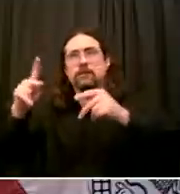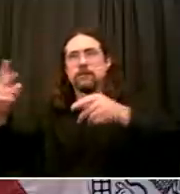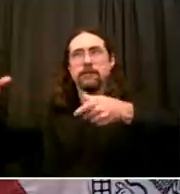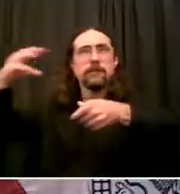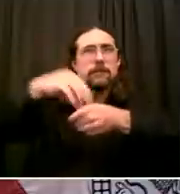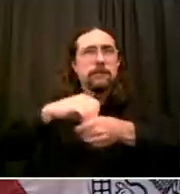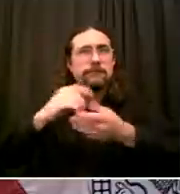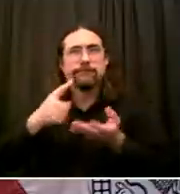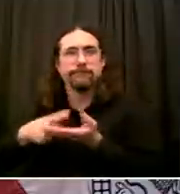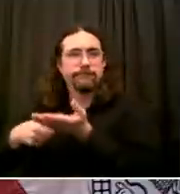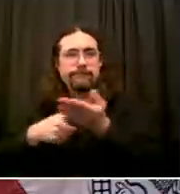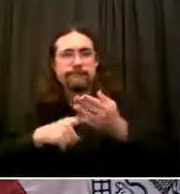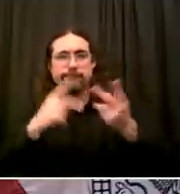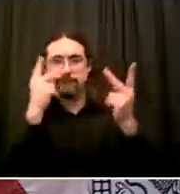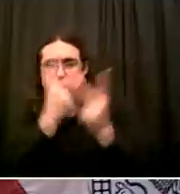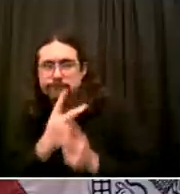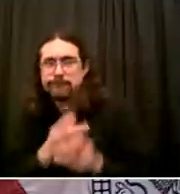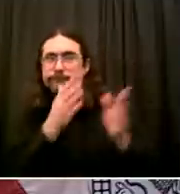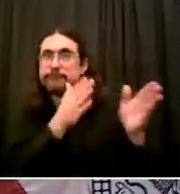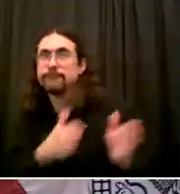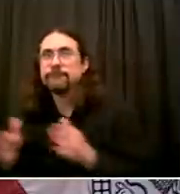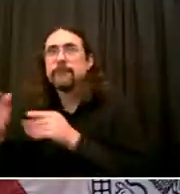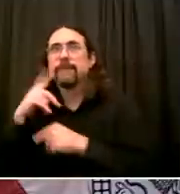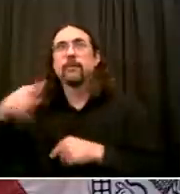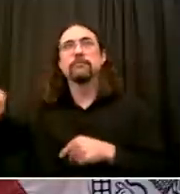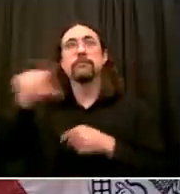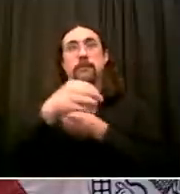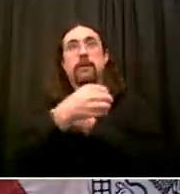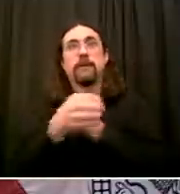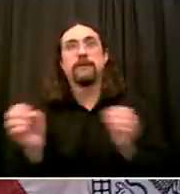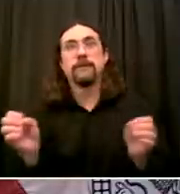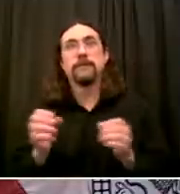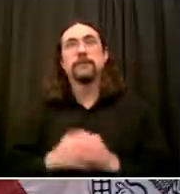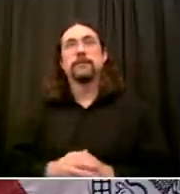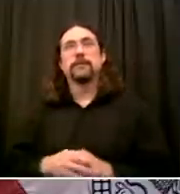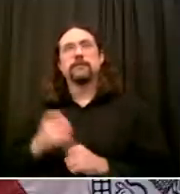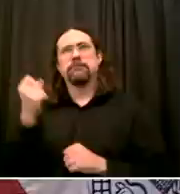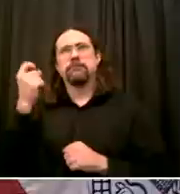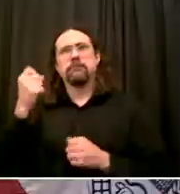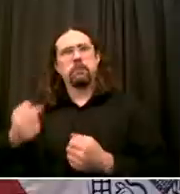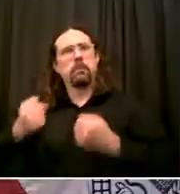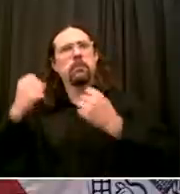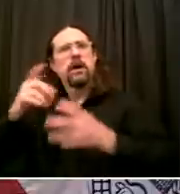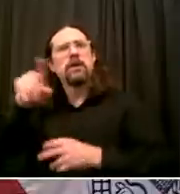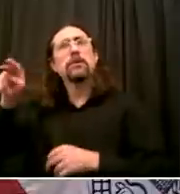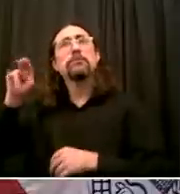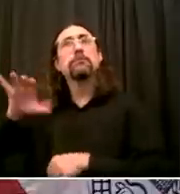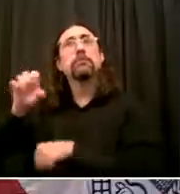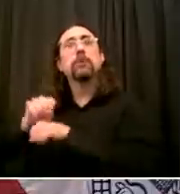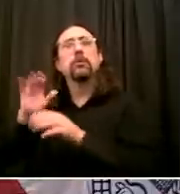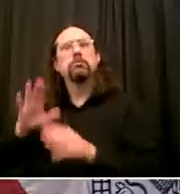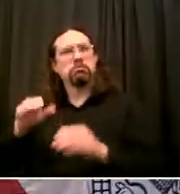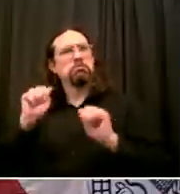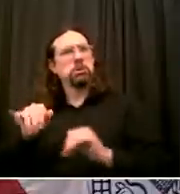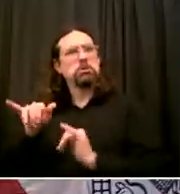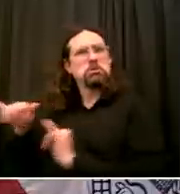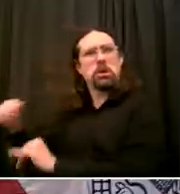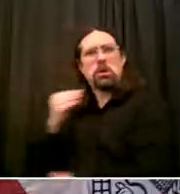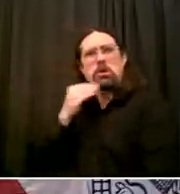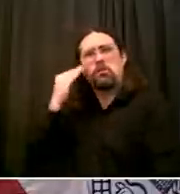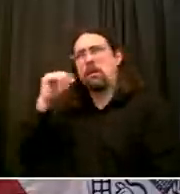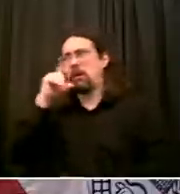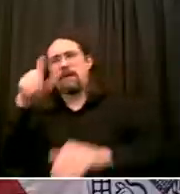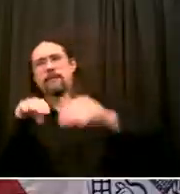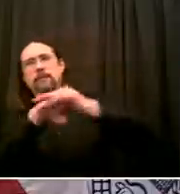doing their work remotely for the time being But there's others who now will be able to come back We're putting in place a lot of the same precautions